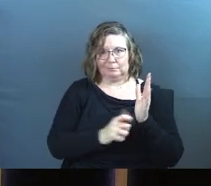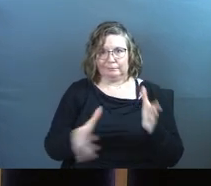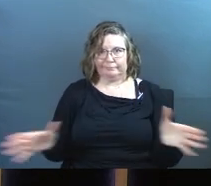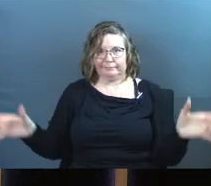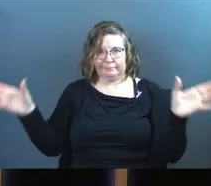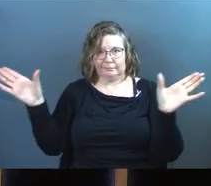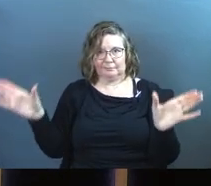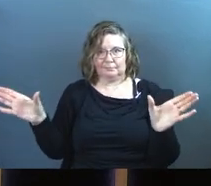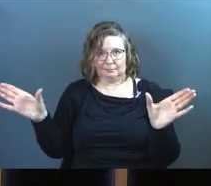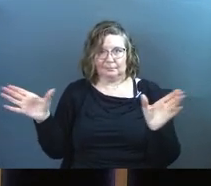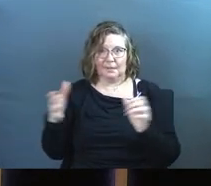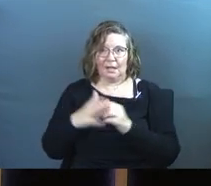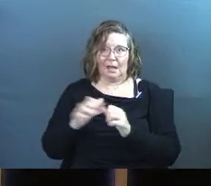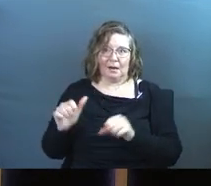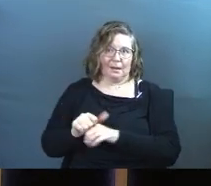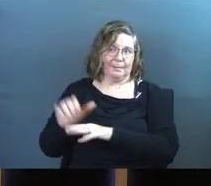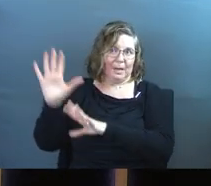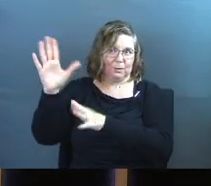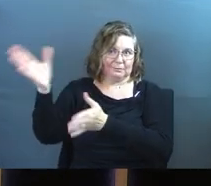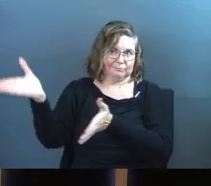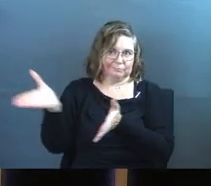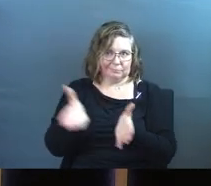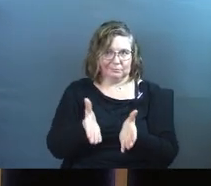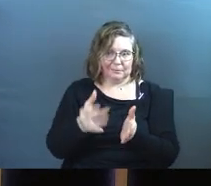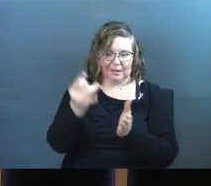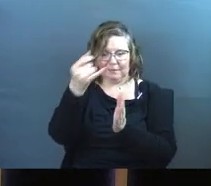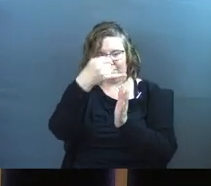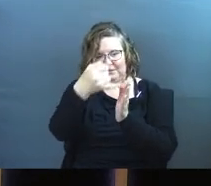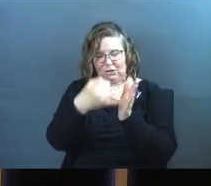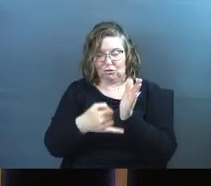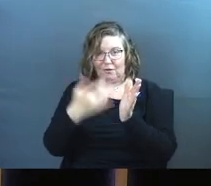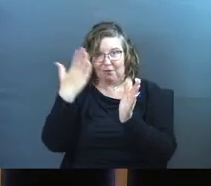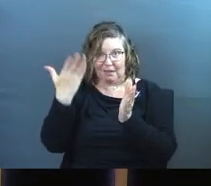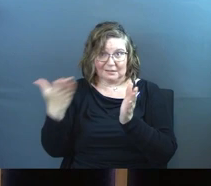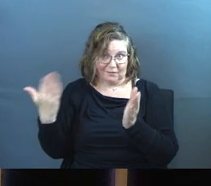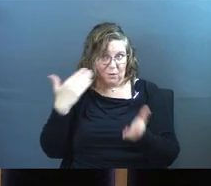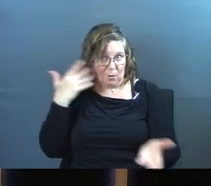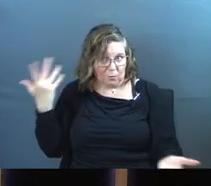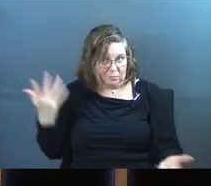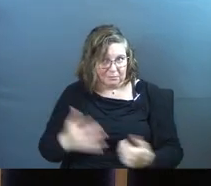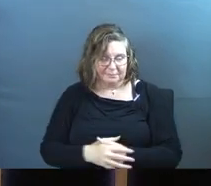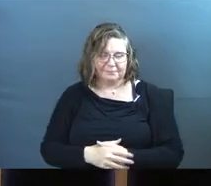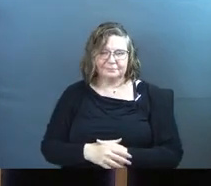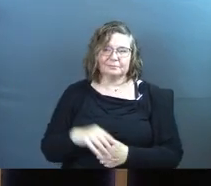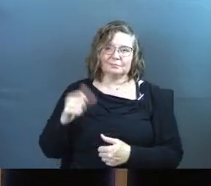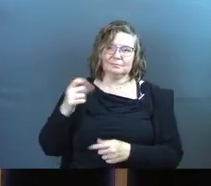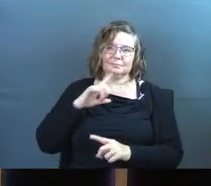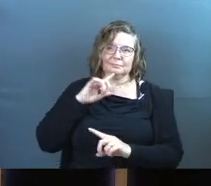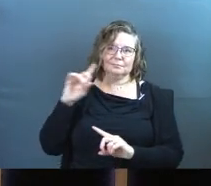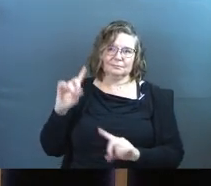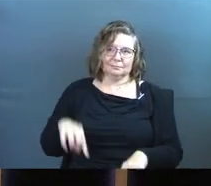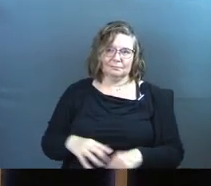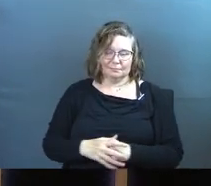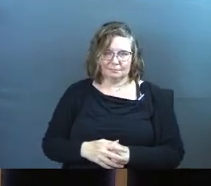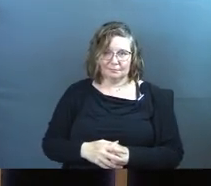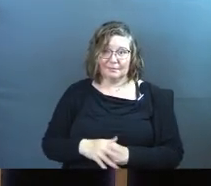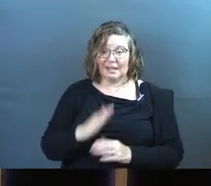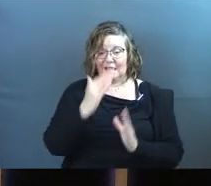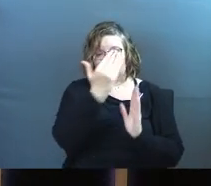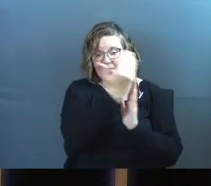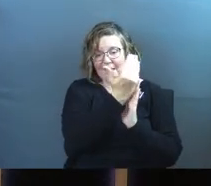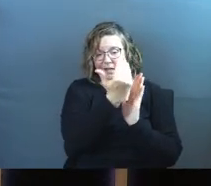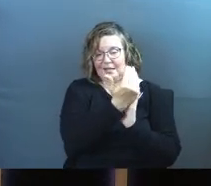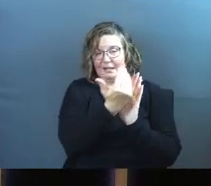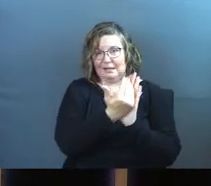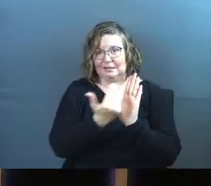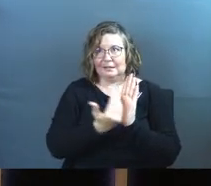no big deal, up on a fiery mountain, finger of God stuff, you know. Ten Commandments. And in that list of